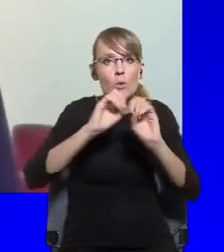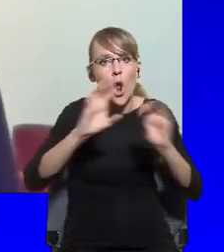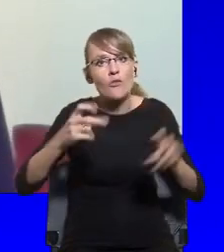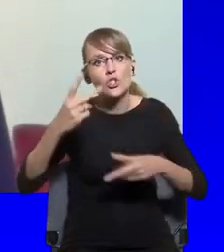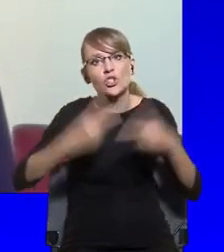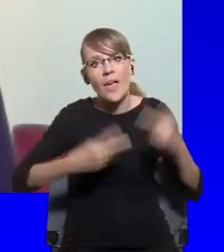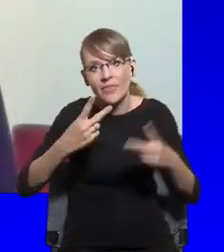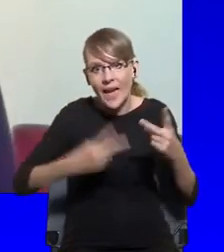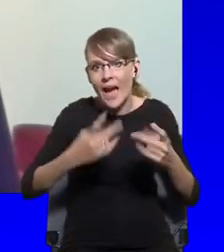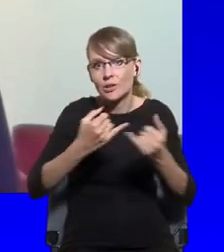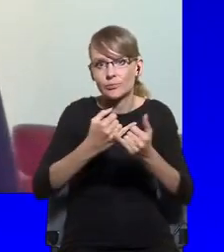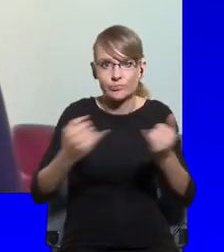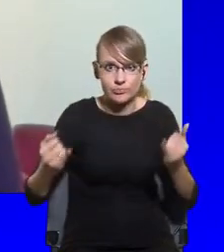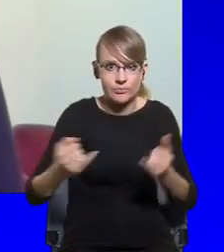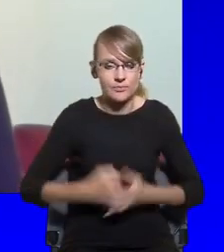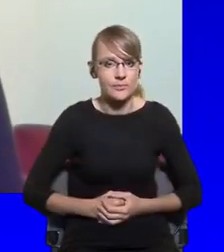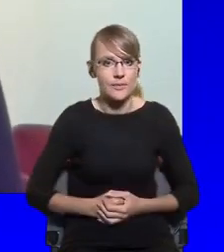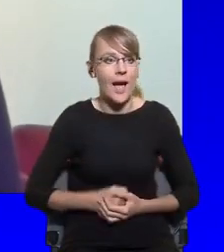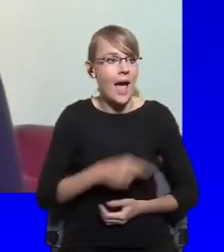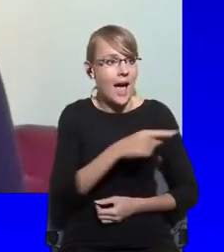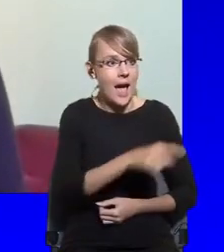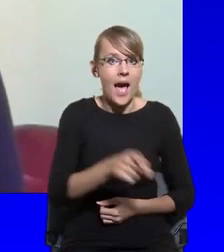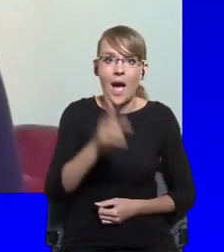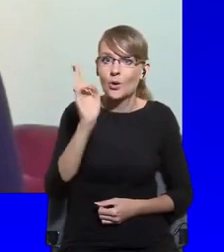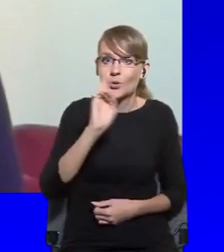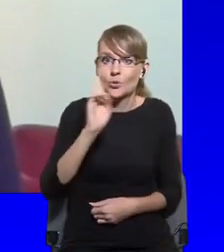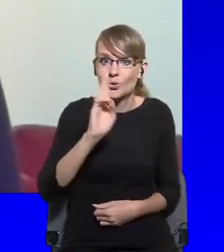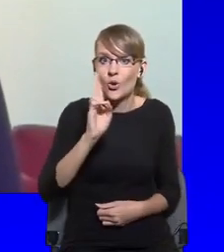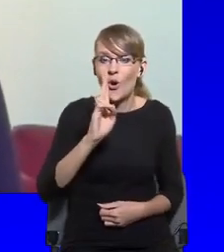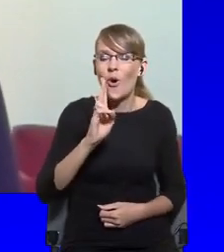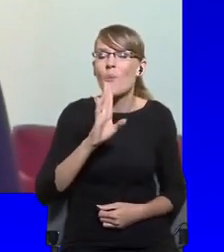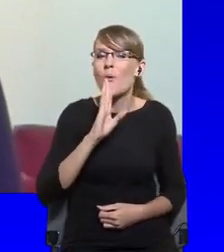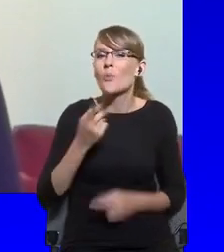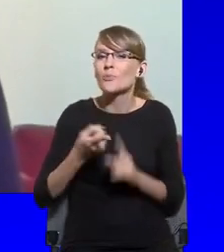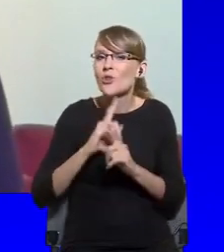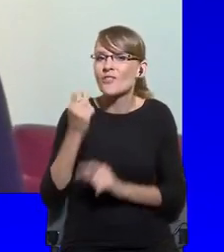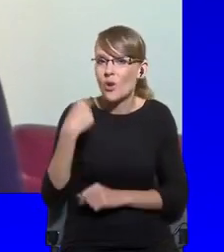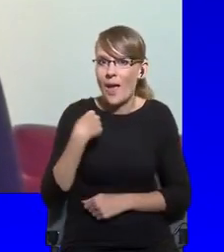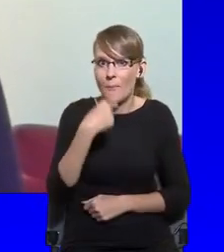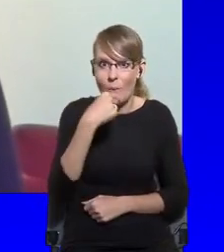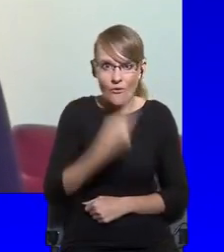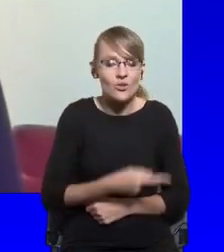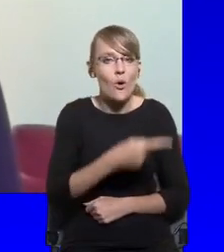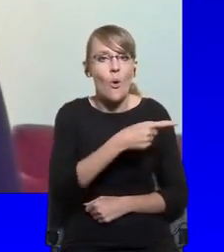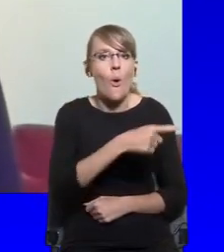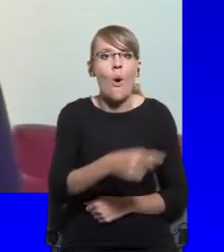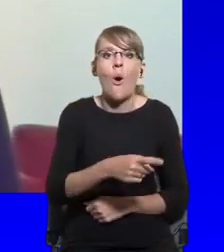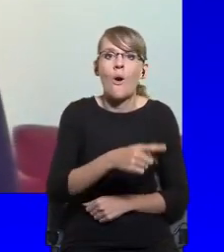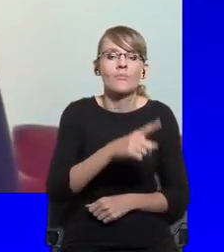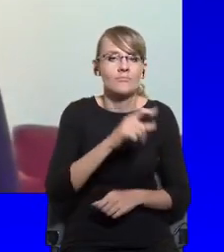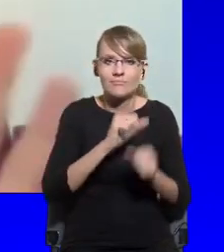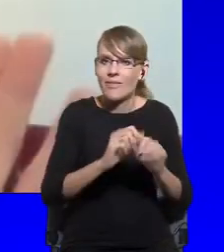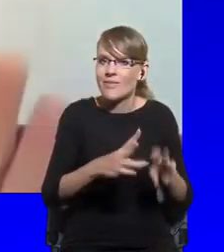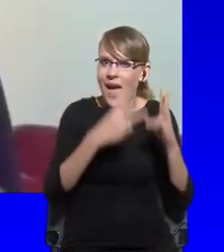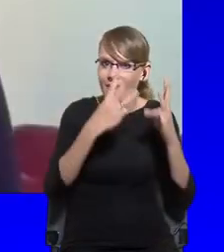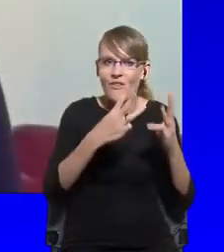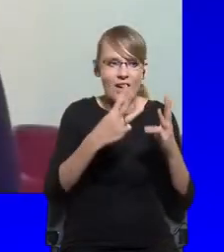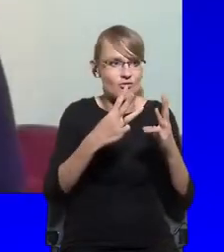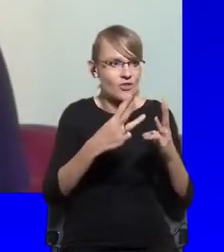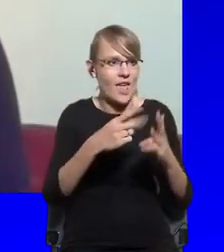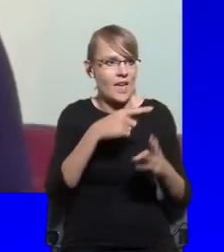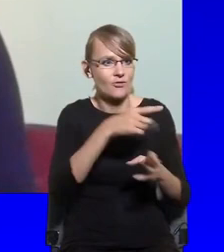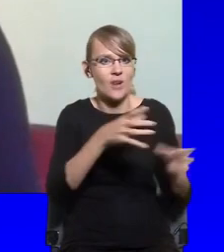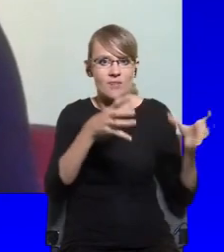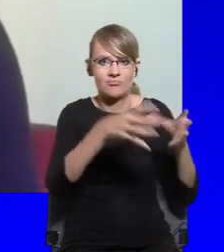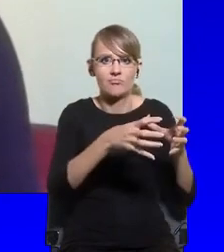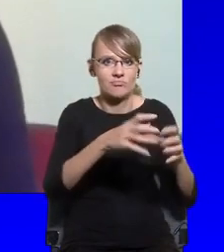who actually, as I said a minute ago, remain the most consequential elites, essentially are not blamed